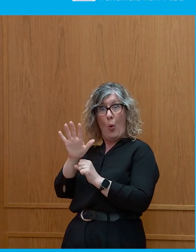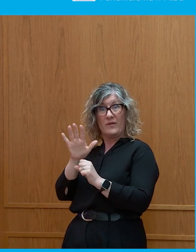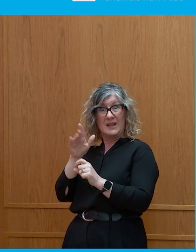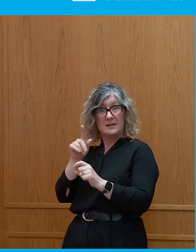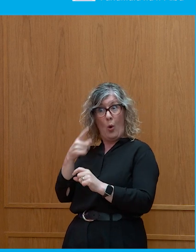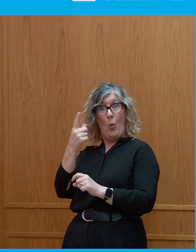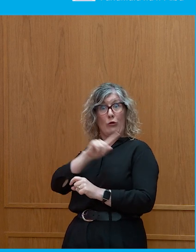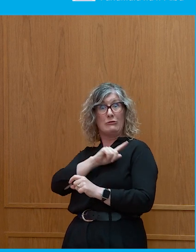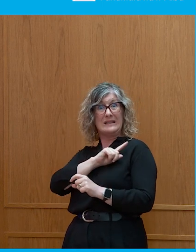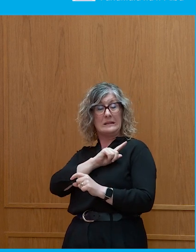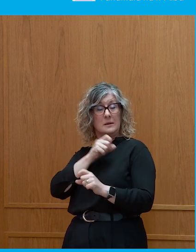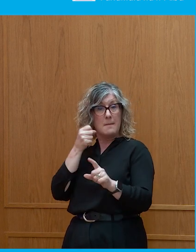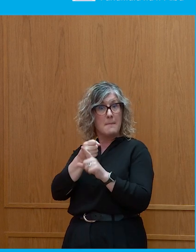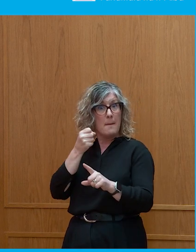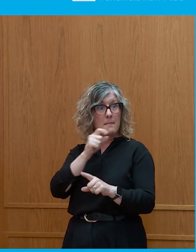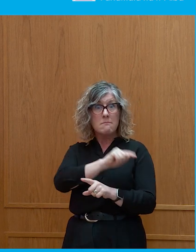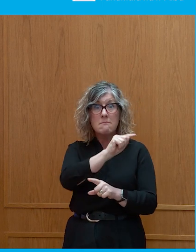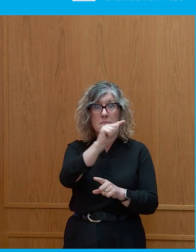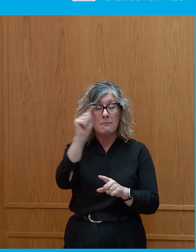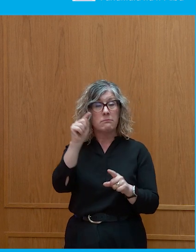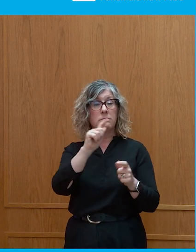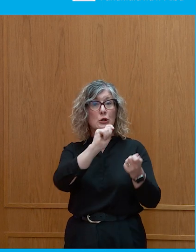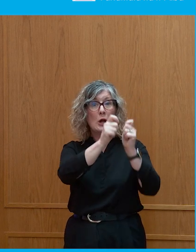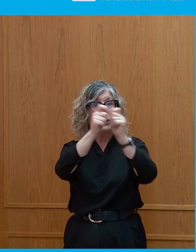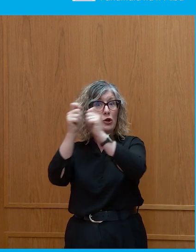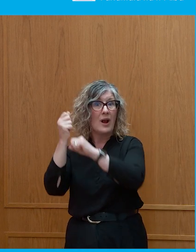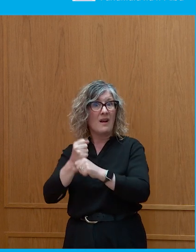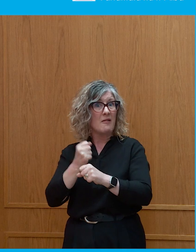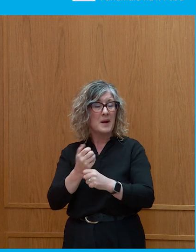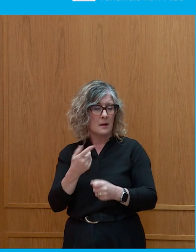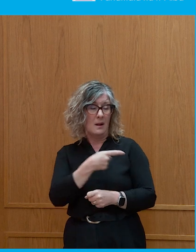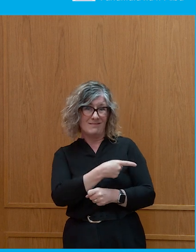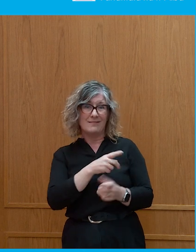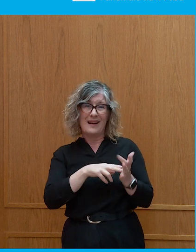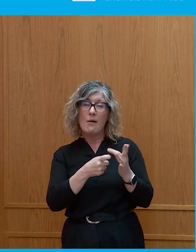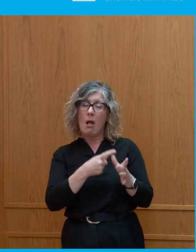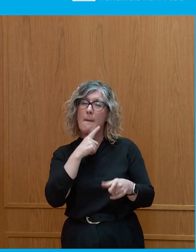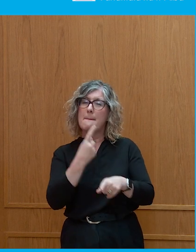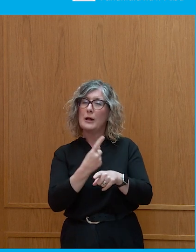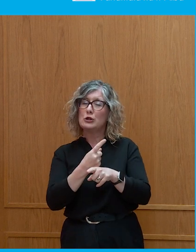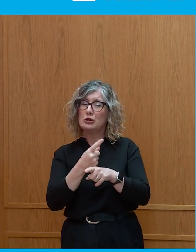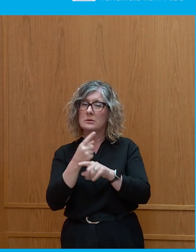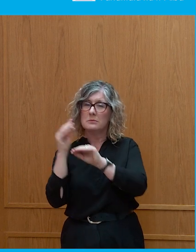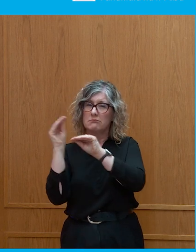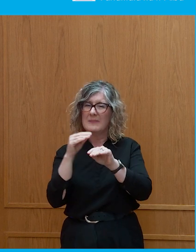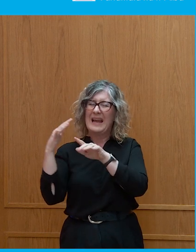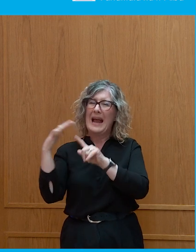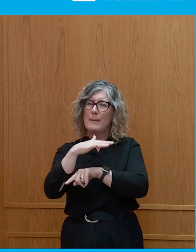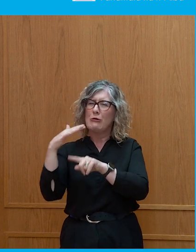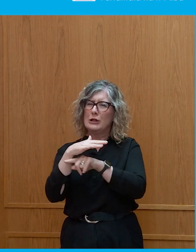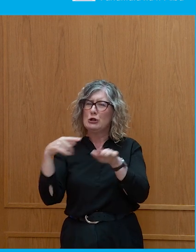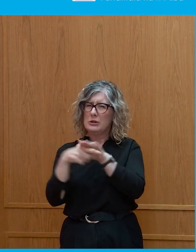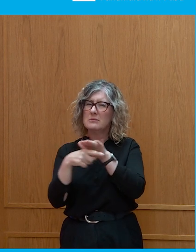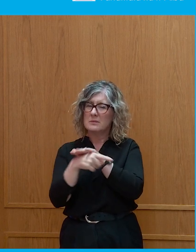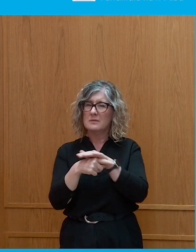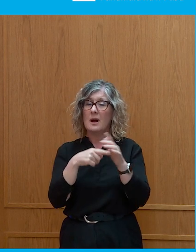bank shot, right? – so Nicola mentioned immigration, which is inherently, by the way, tied to the economy, which is inherently